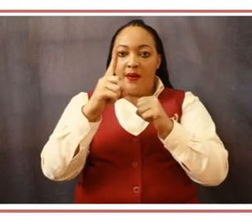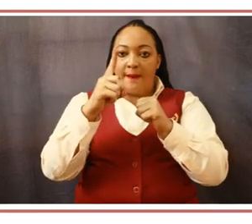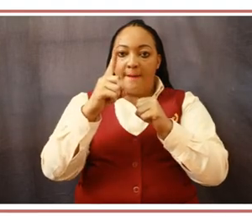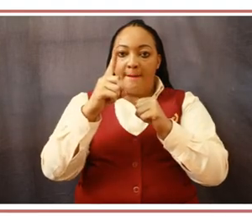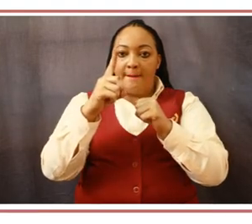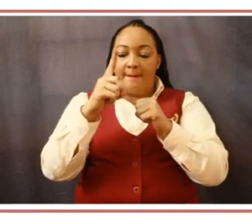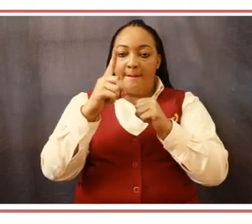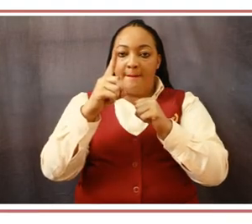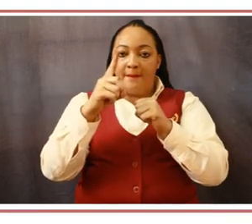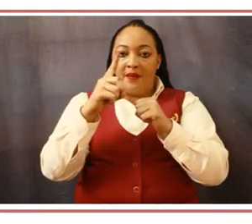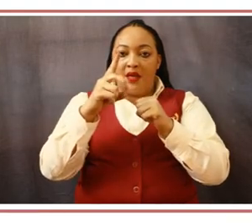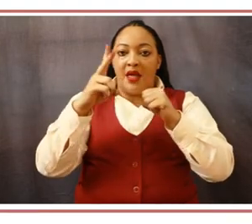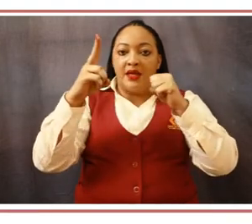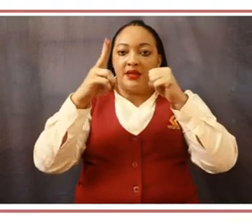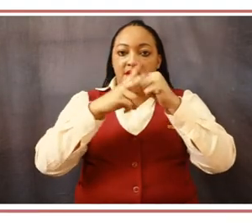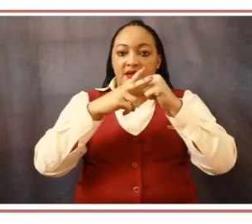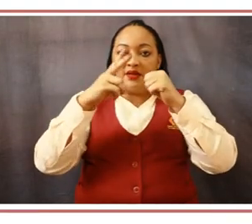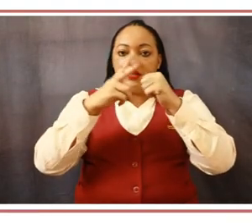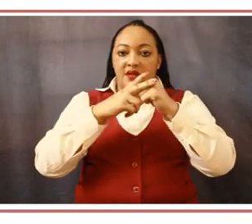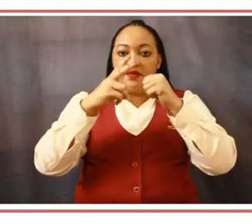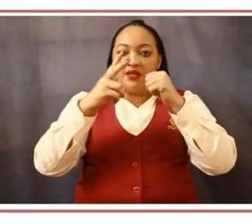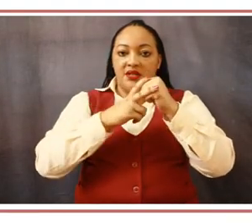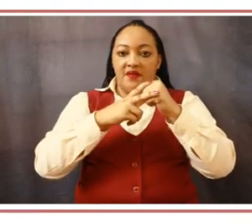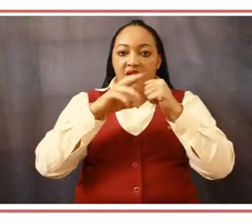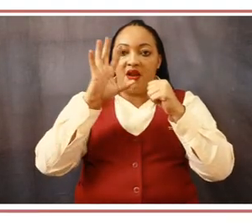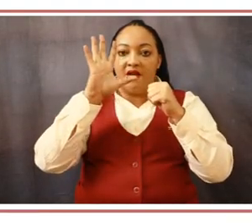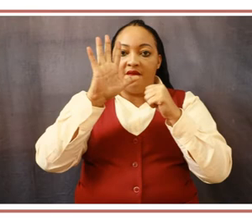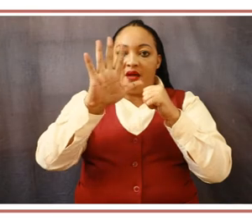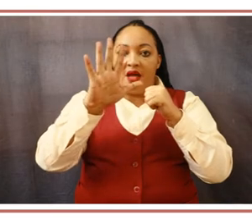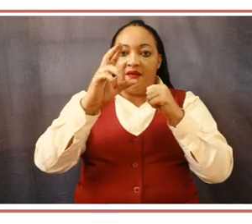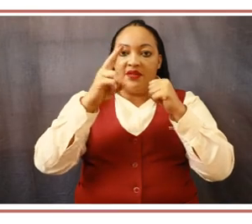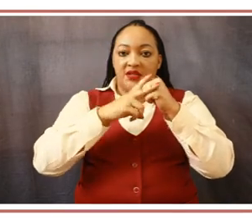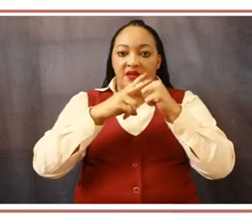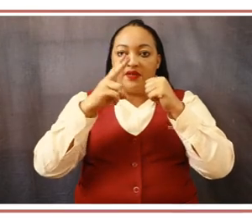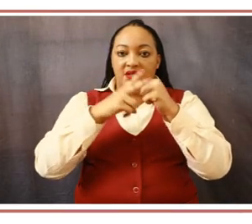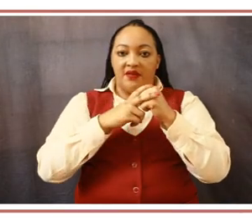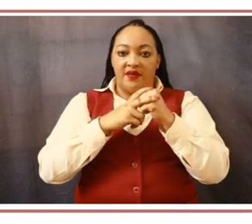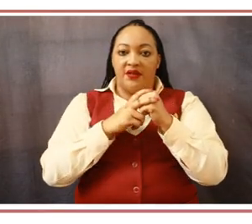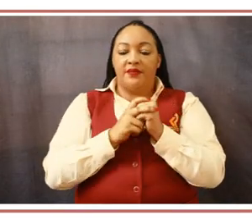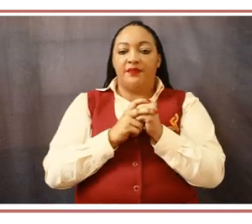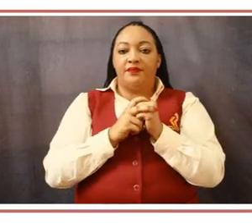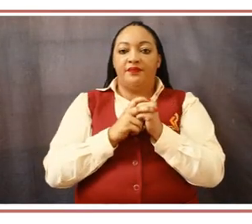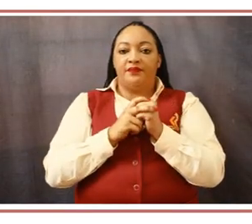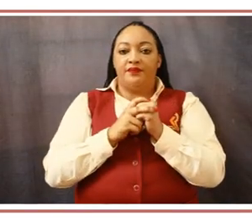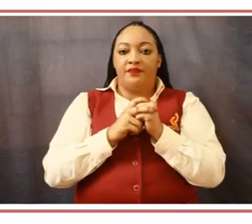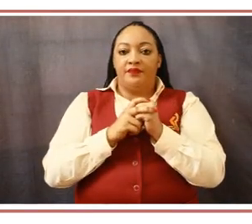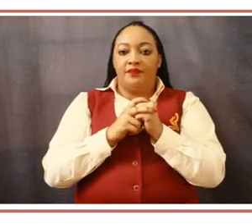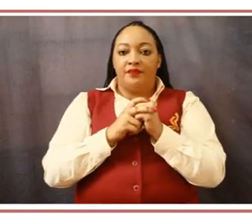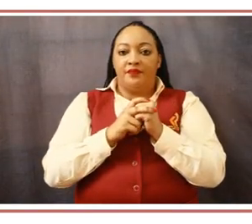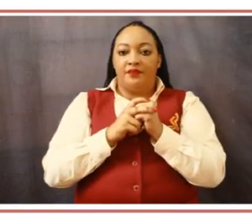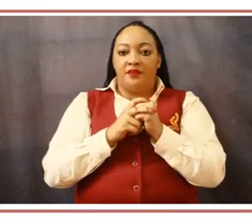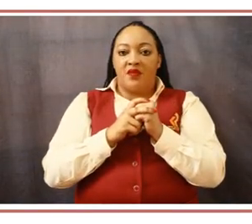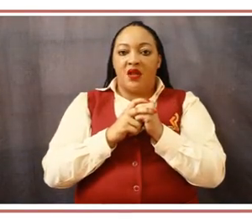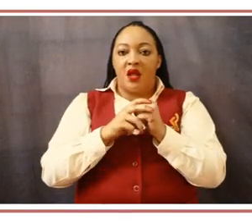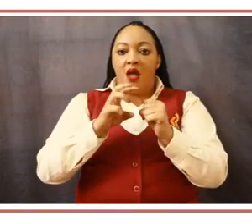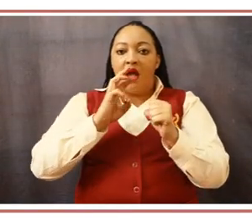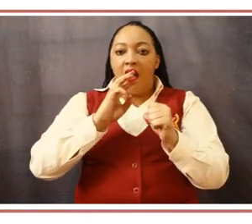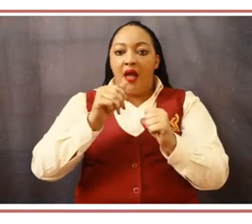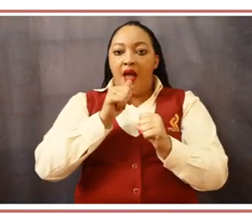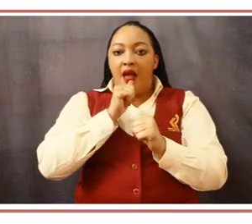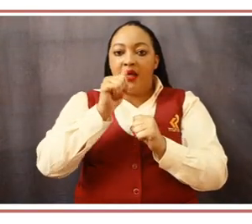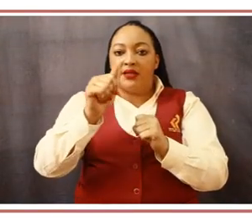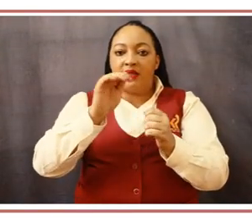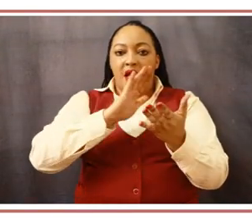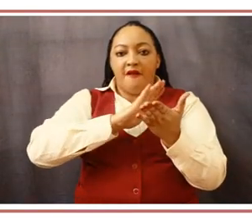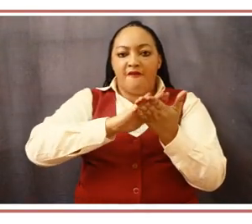we will book an appointment to reach you when we have the information required. If you visit our offices, we will attend to you within 10